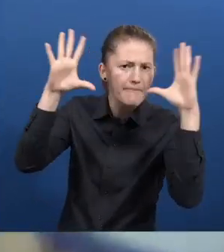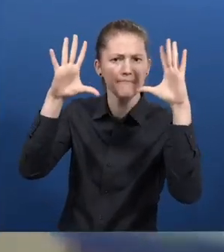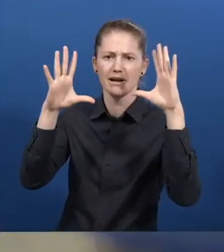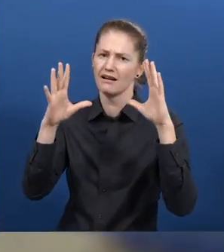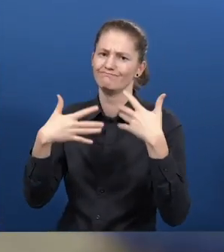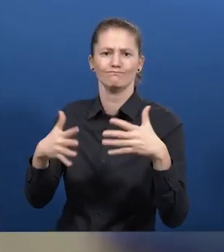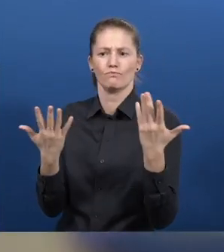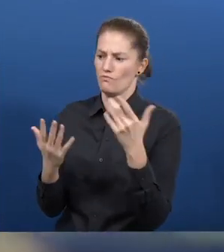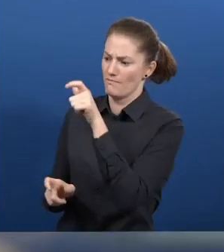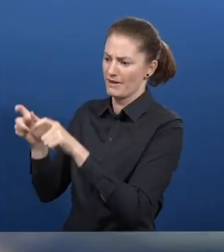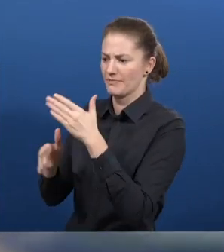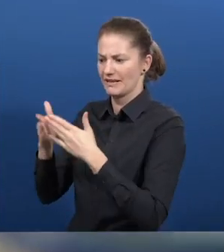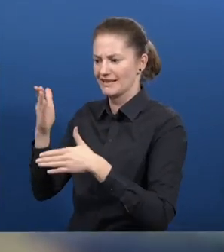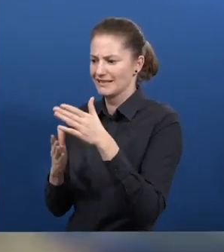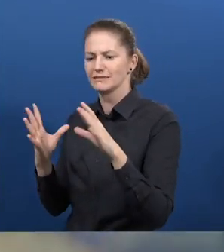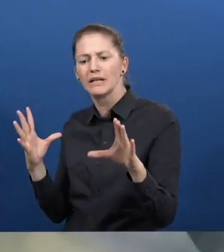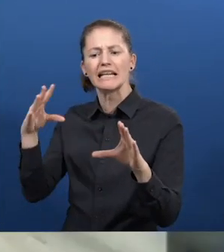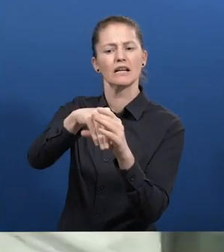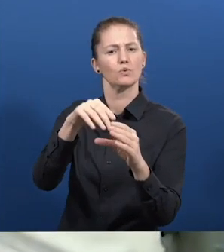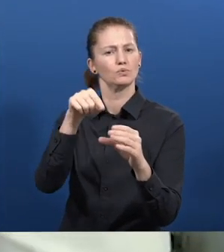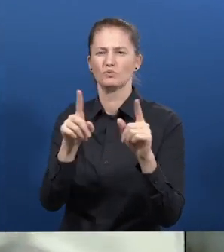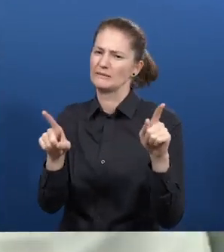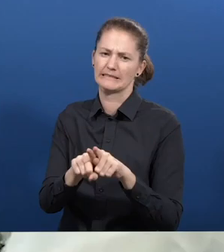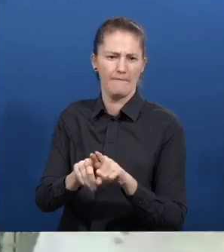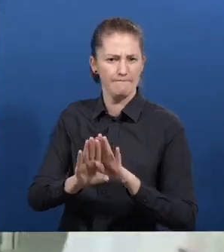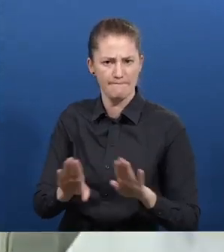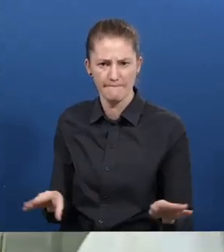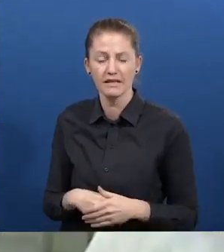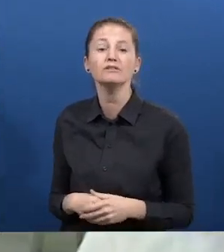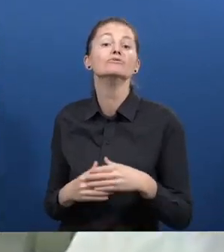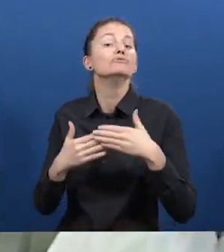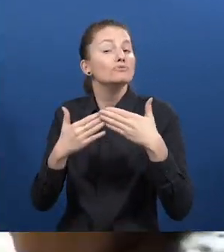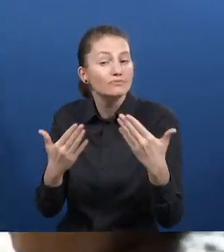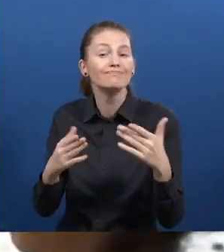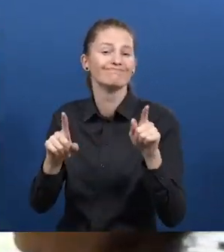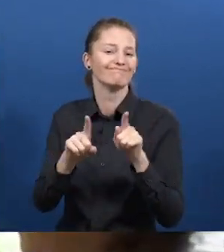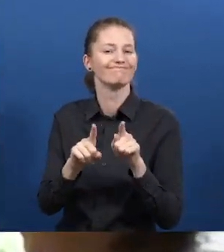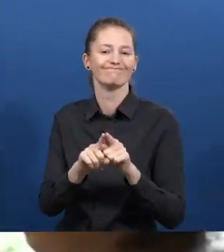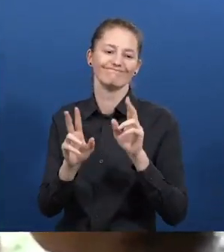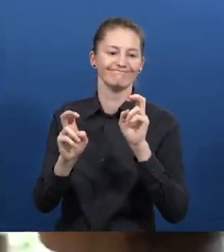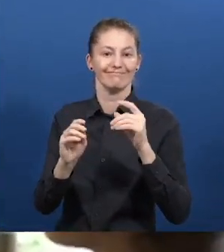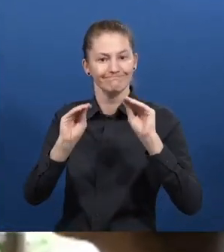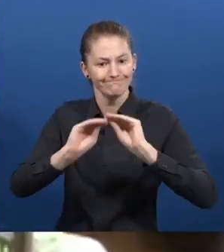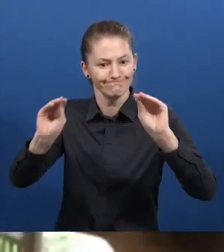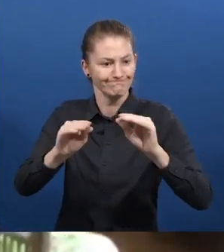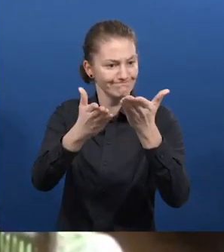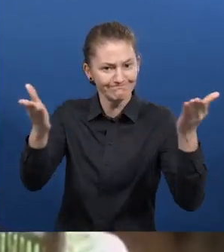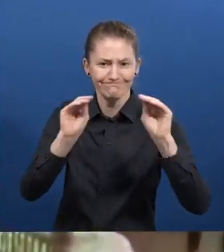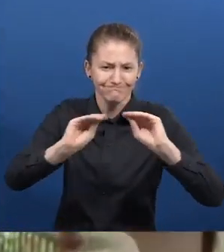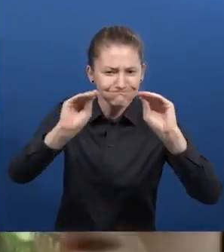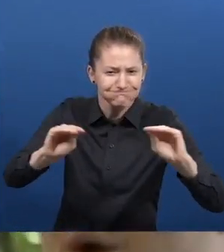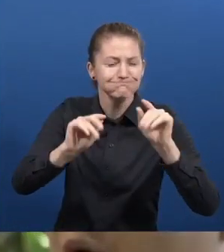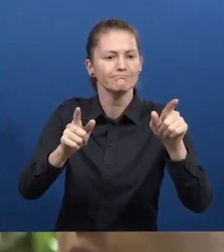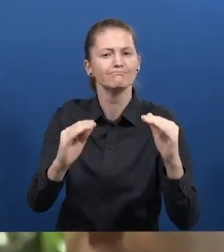inclusion for people with disabilities. A territorial model as far as the entities get qualified working on an articulated